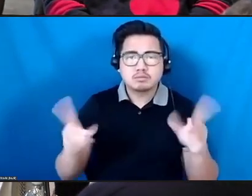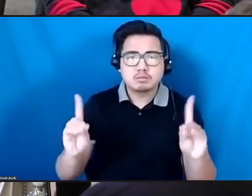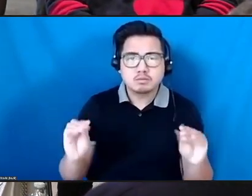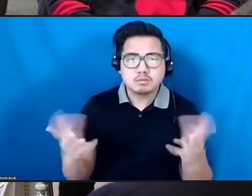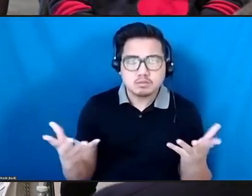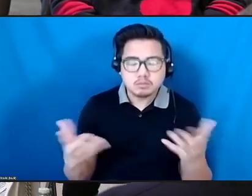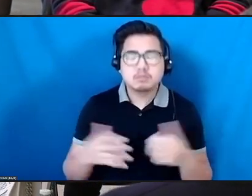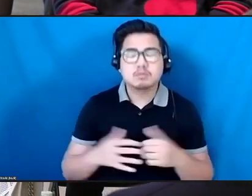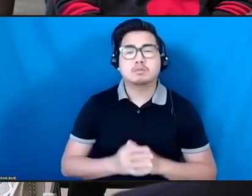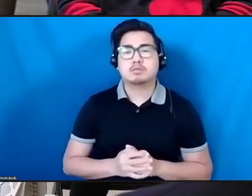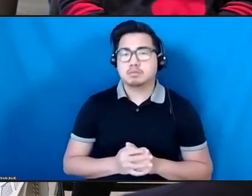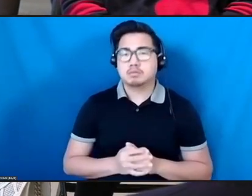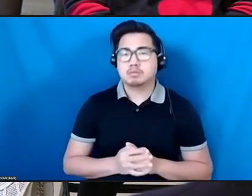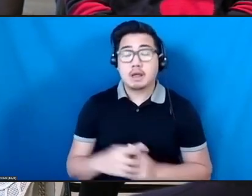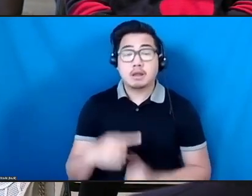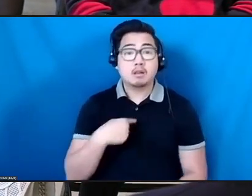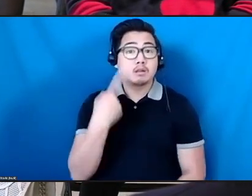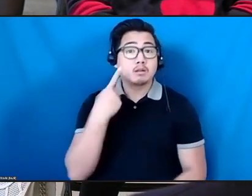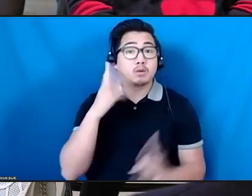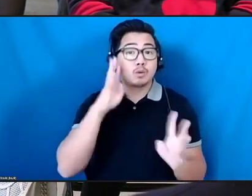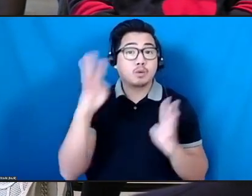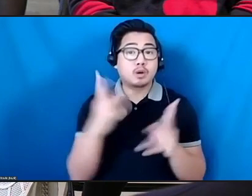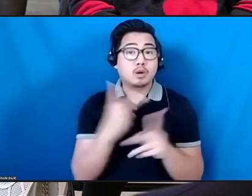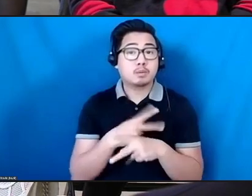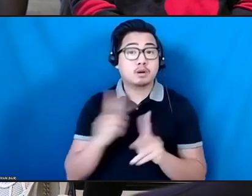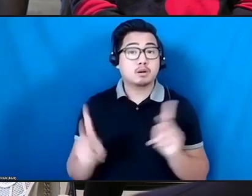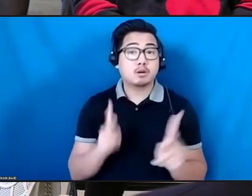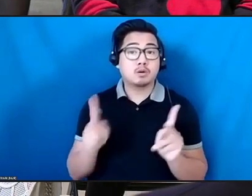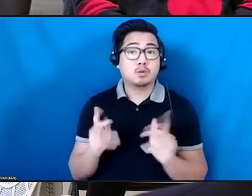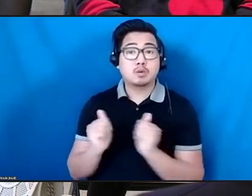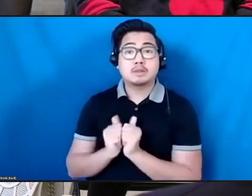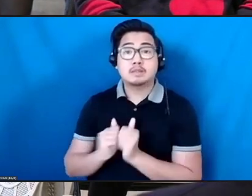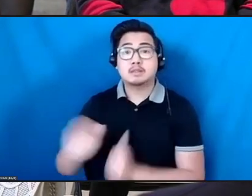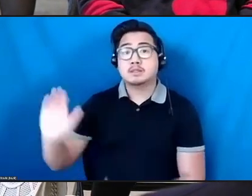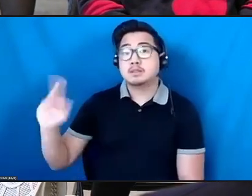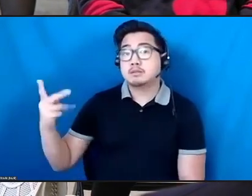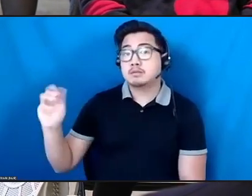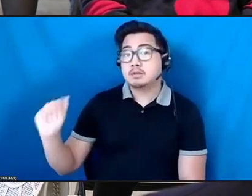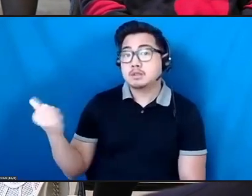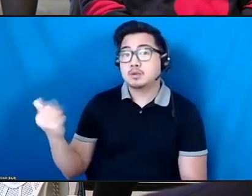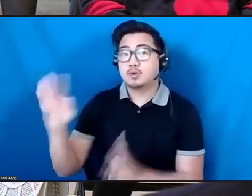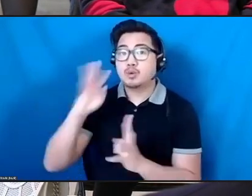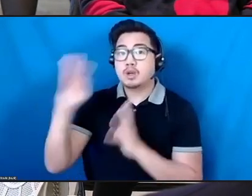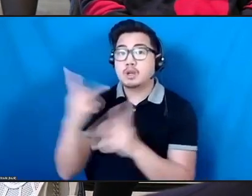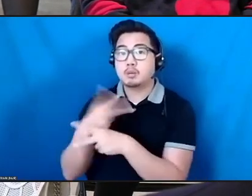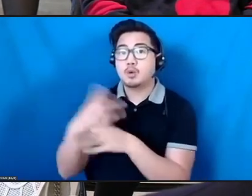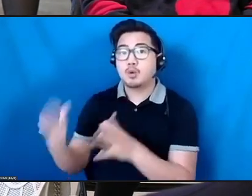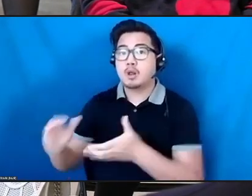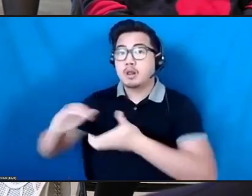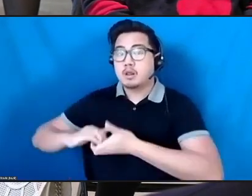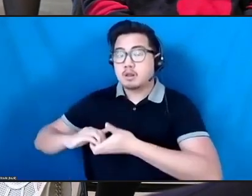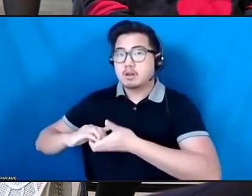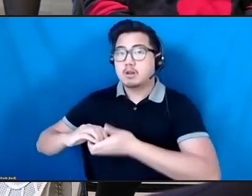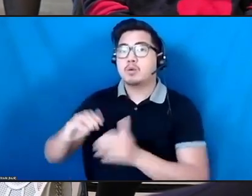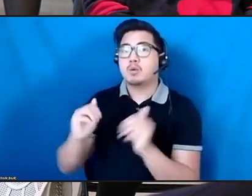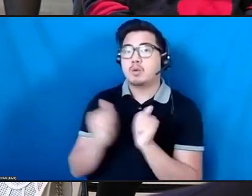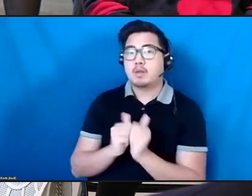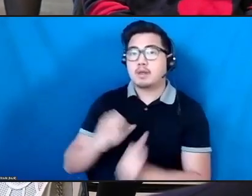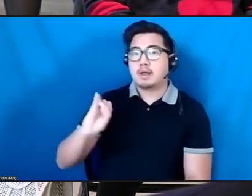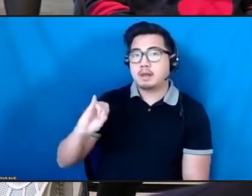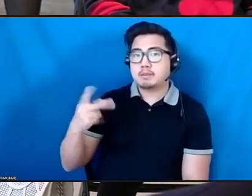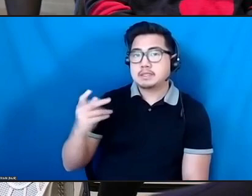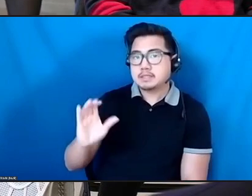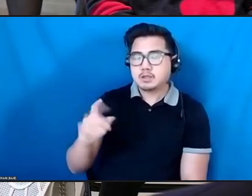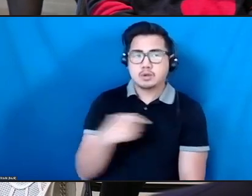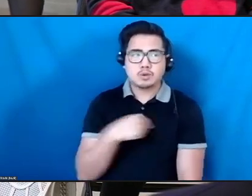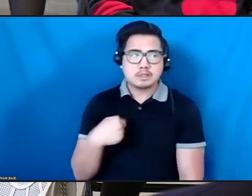for creative producers with SIPA, the Creative and Independent Producer Alliance, with IPC and with others, you really saw an